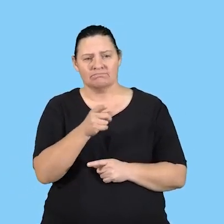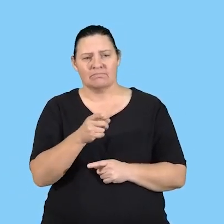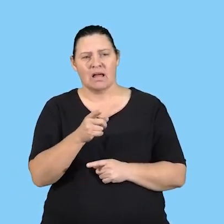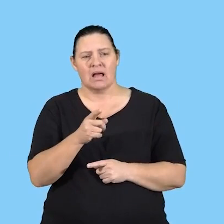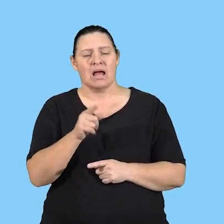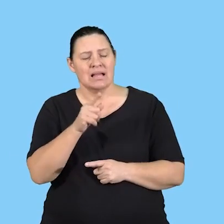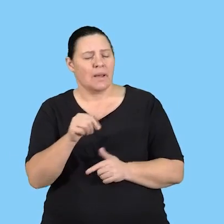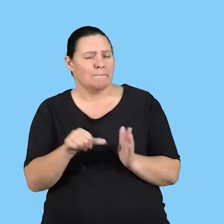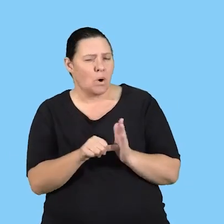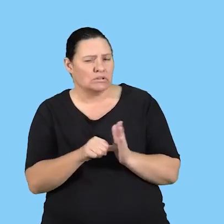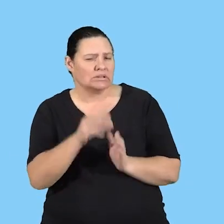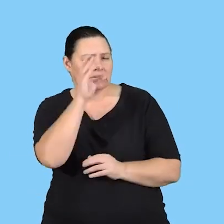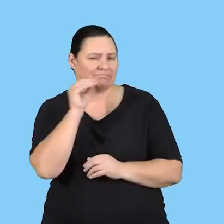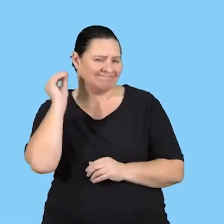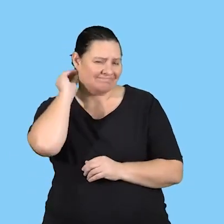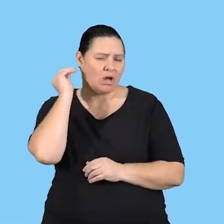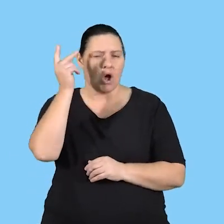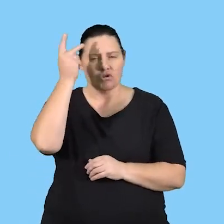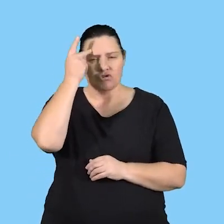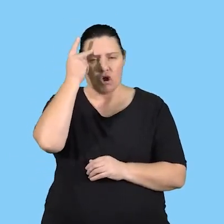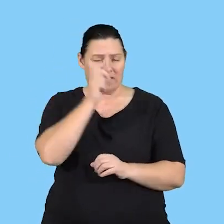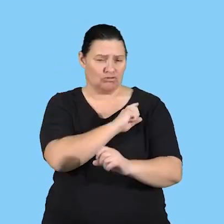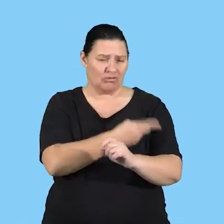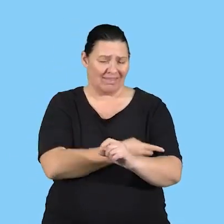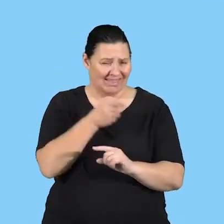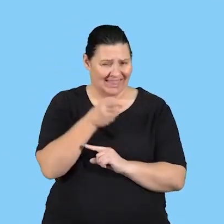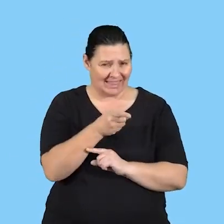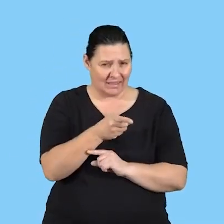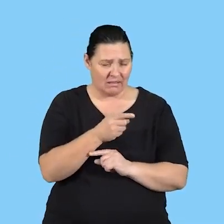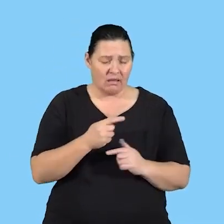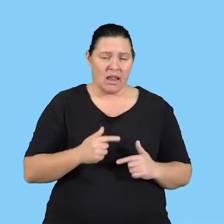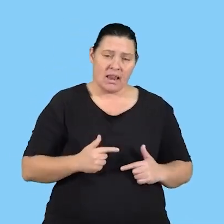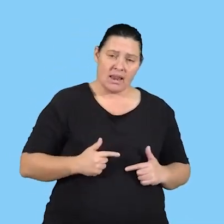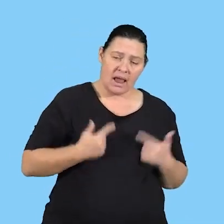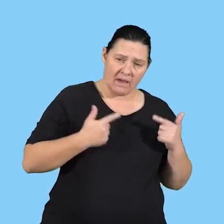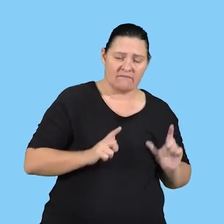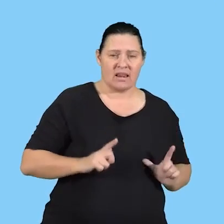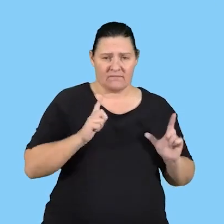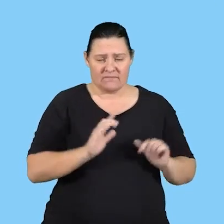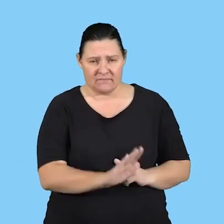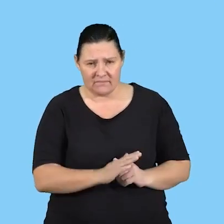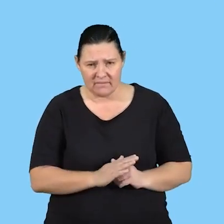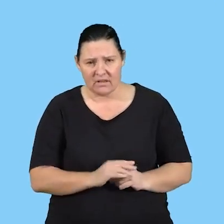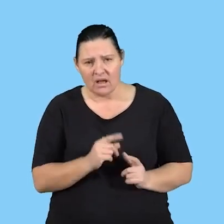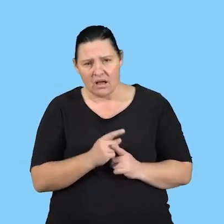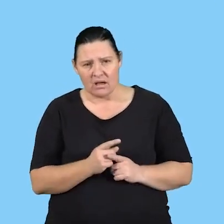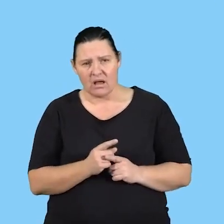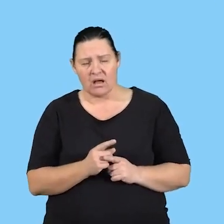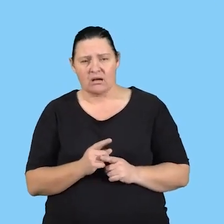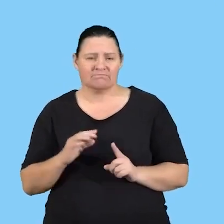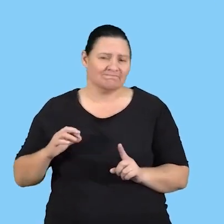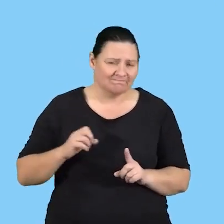recognize that in this knowledge strand, life and living, there's a lot of vocabulary